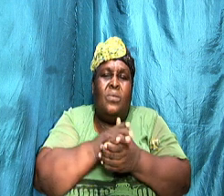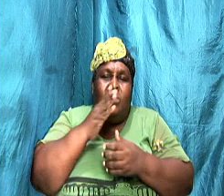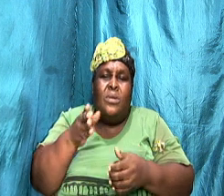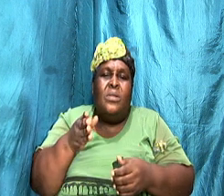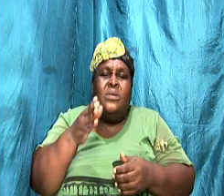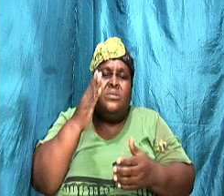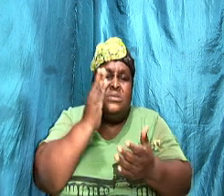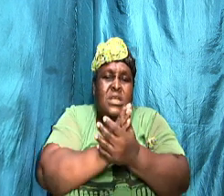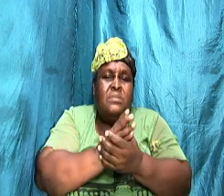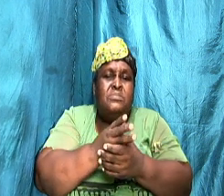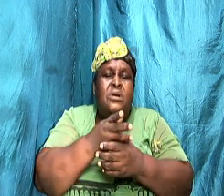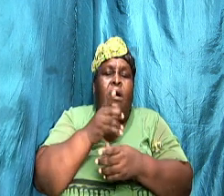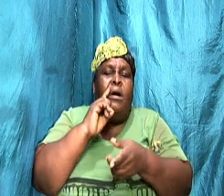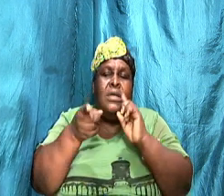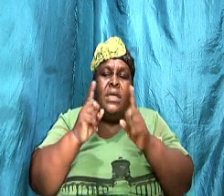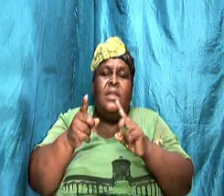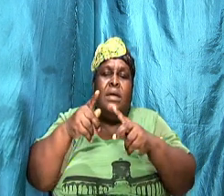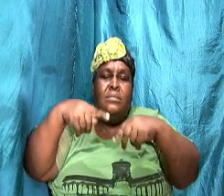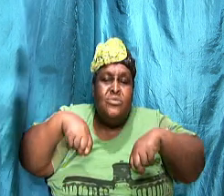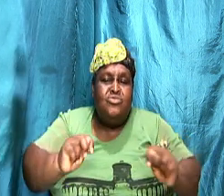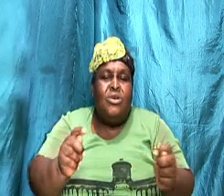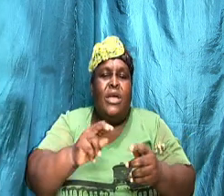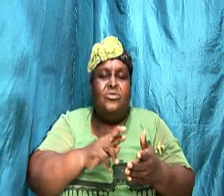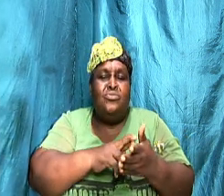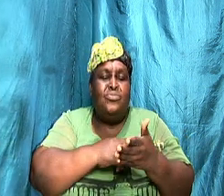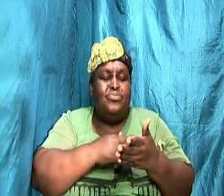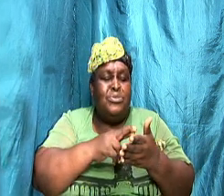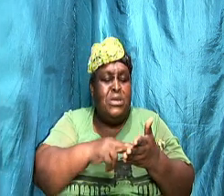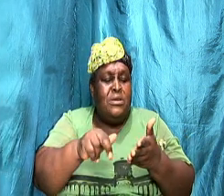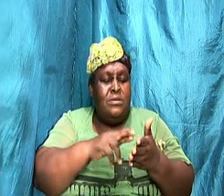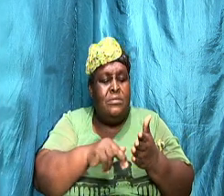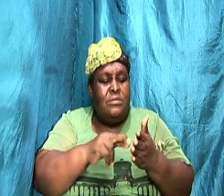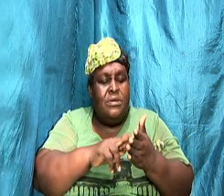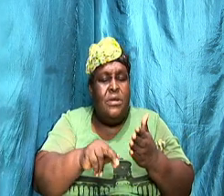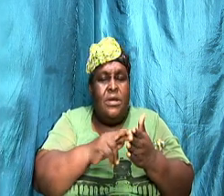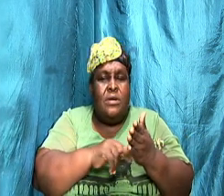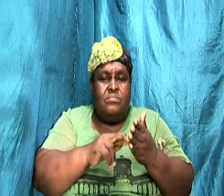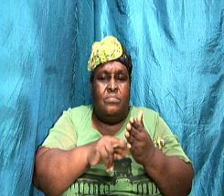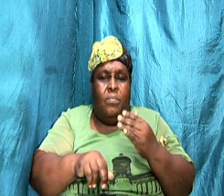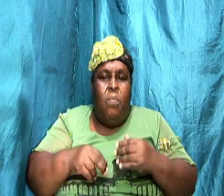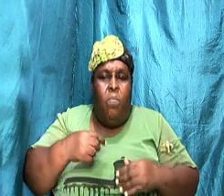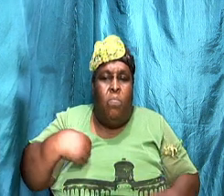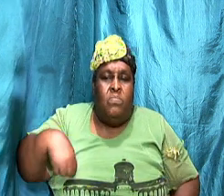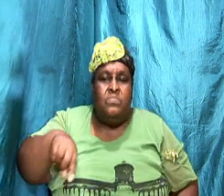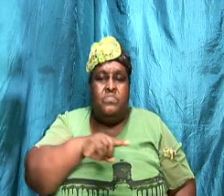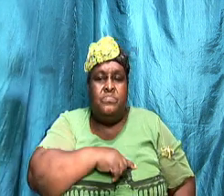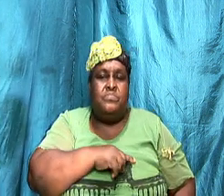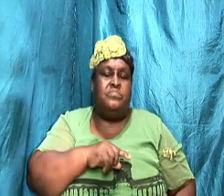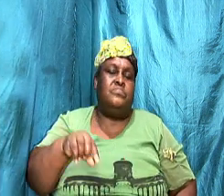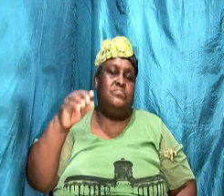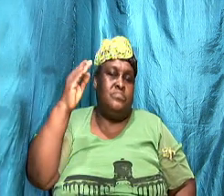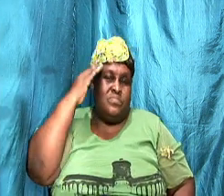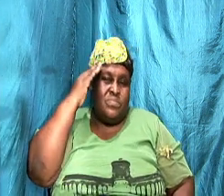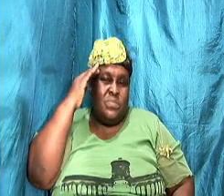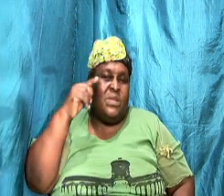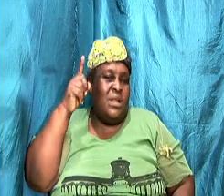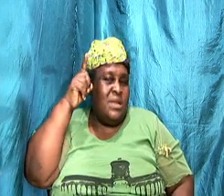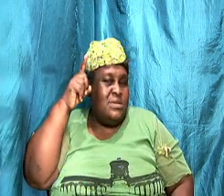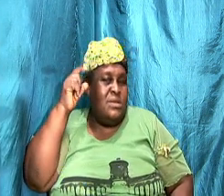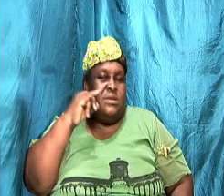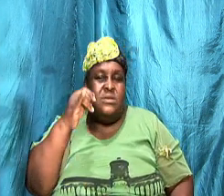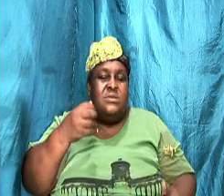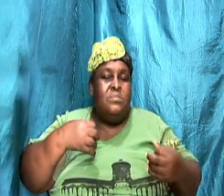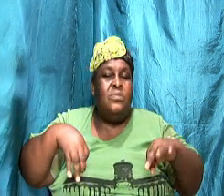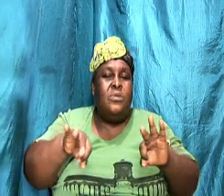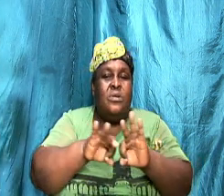trying to read. So, we might know that listening is important. But when